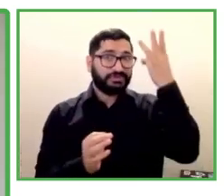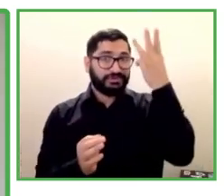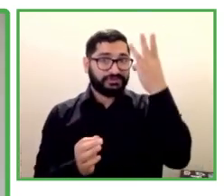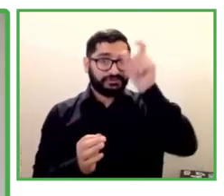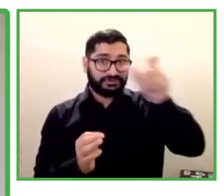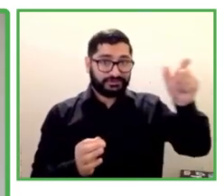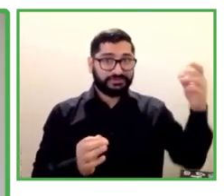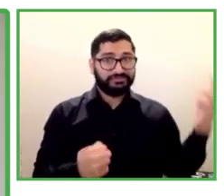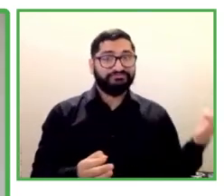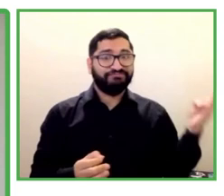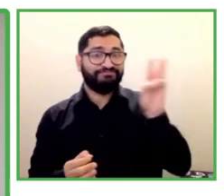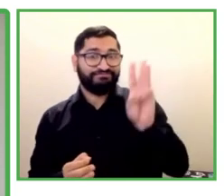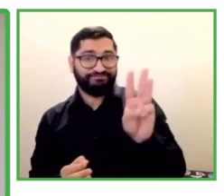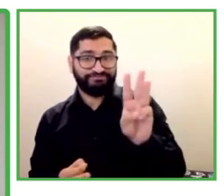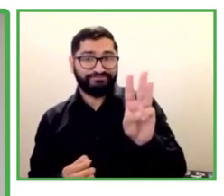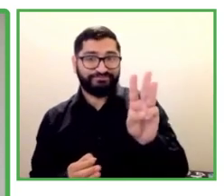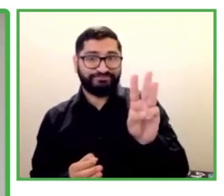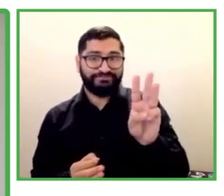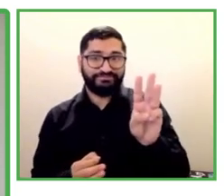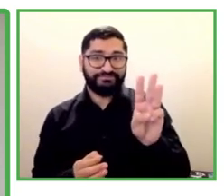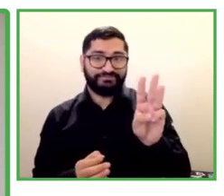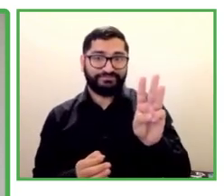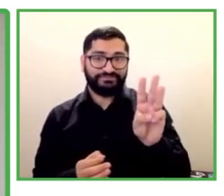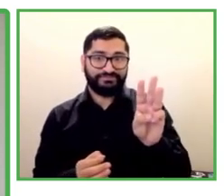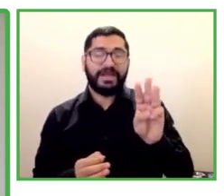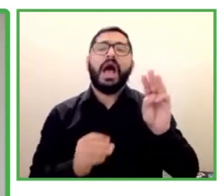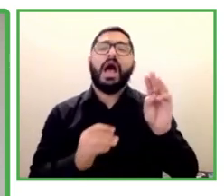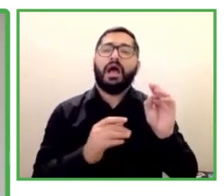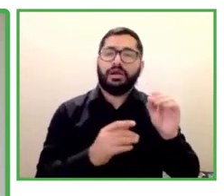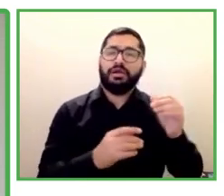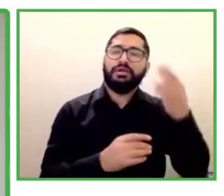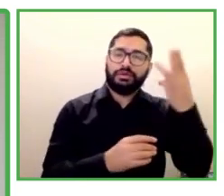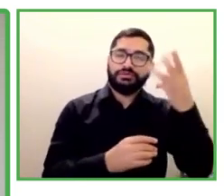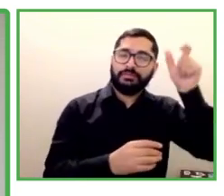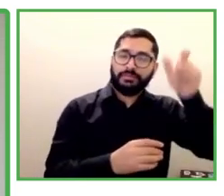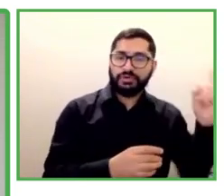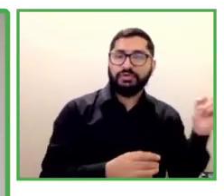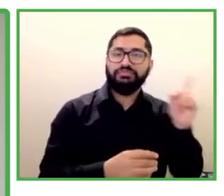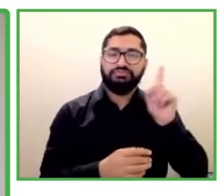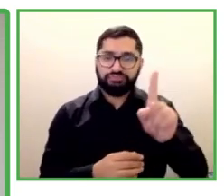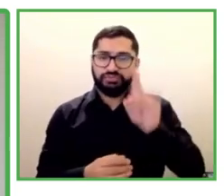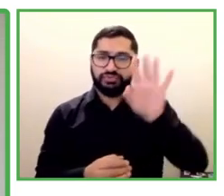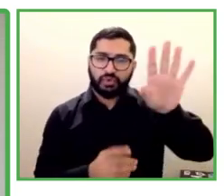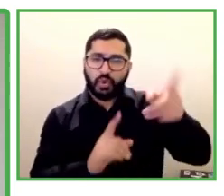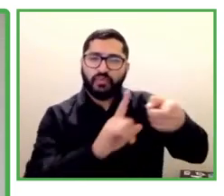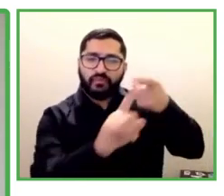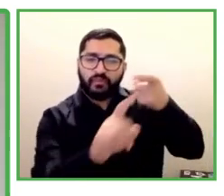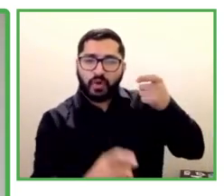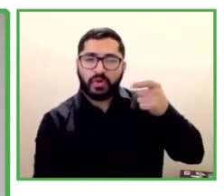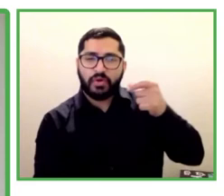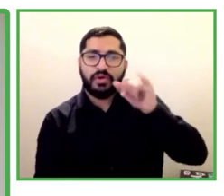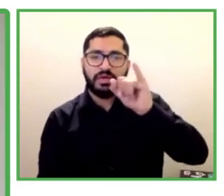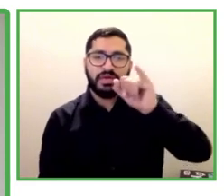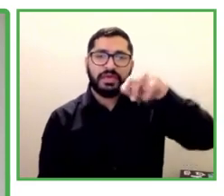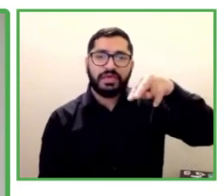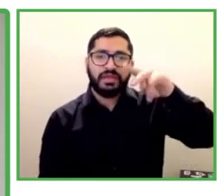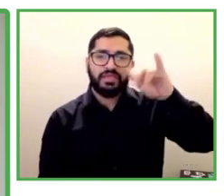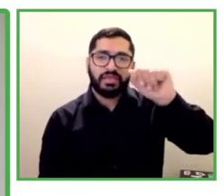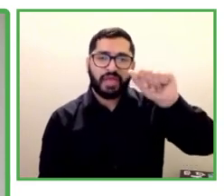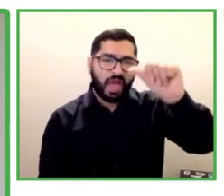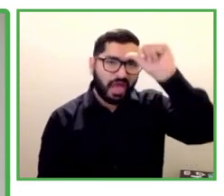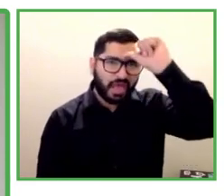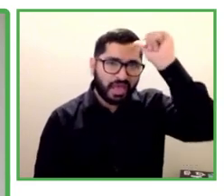welcome Mira Chinoy. Mira is the founder of Youth for Jobs, which has grown to become